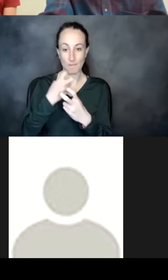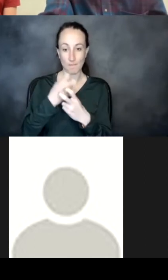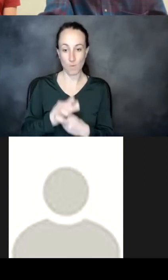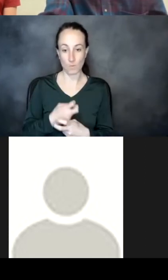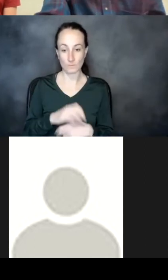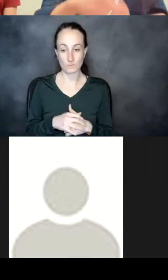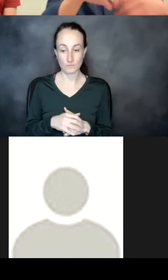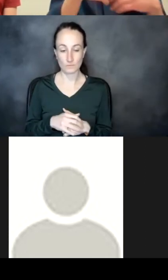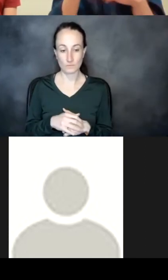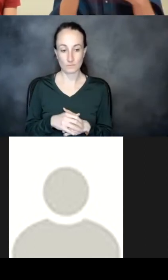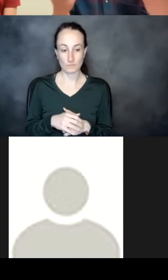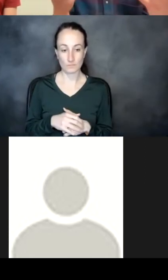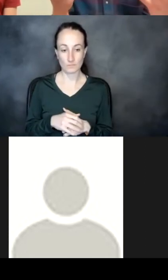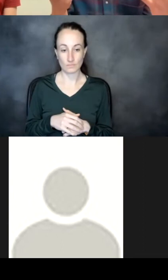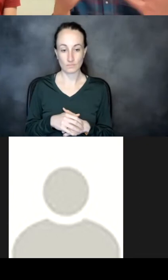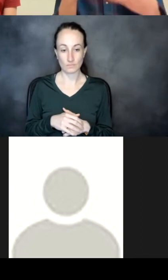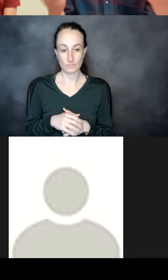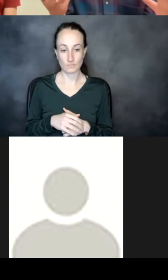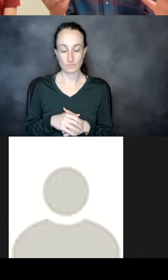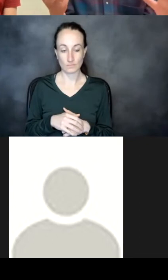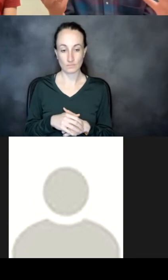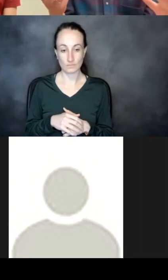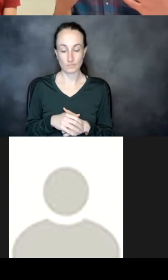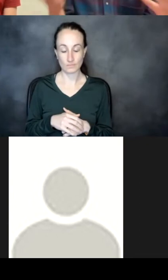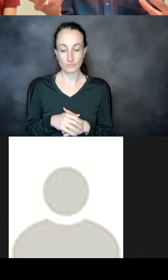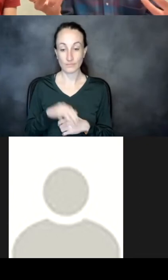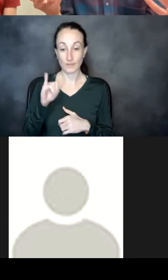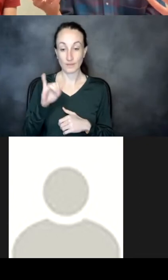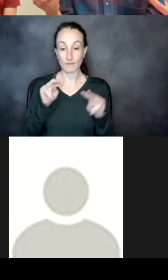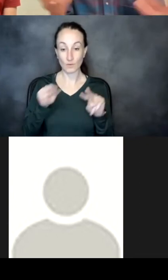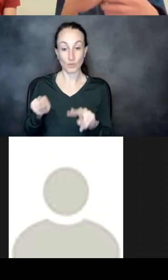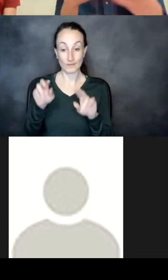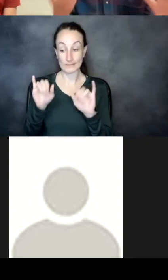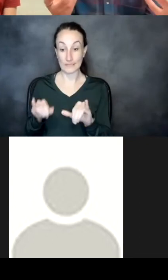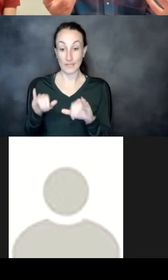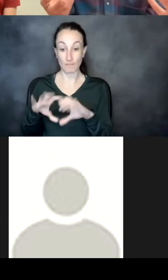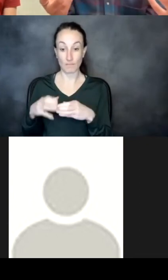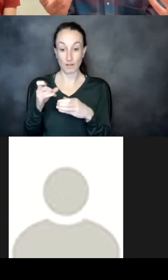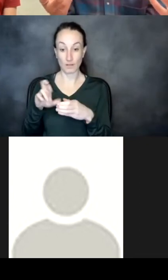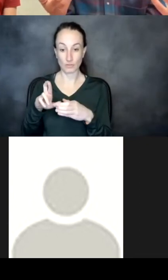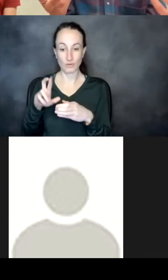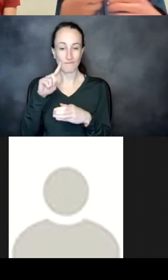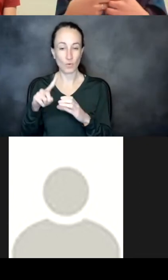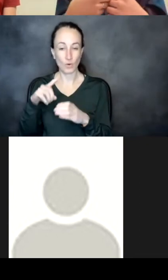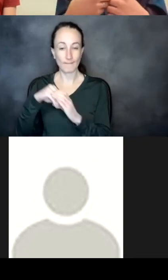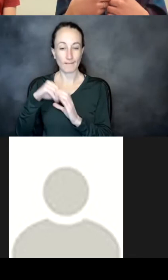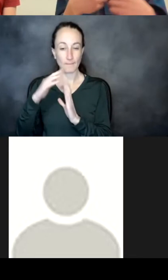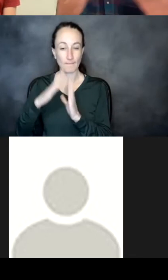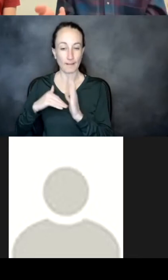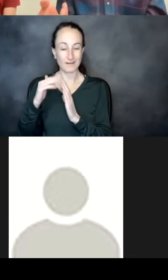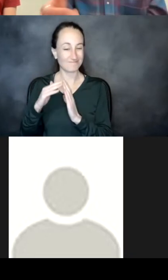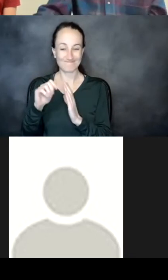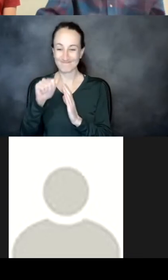whereas the if you kind of look at the same clustering for in painting there's not nearly as many uh